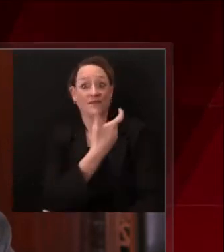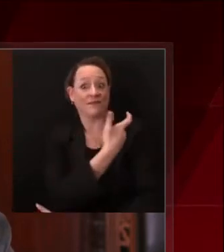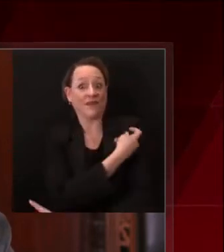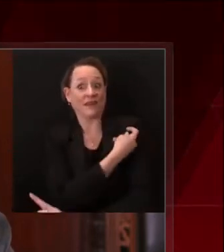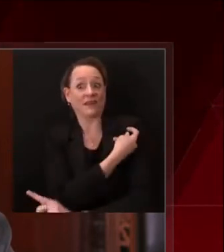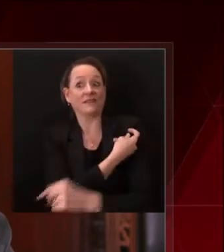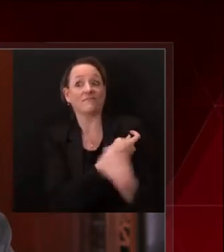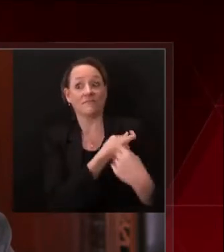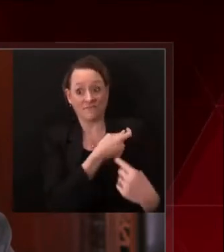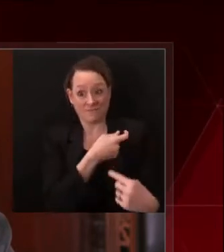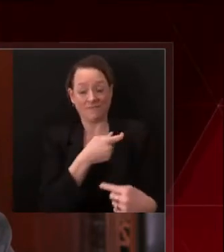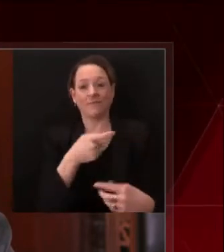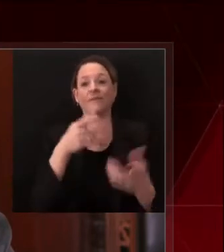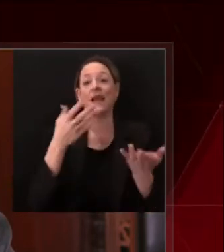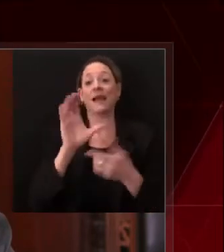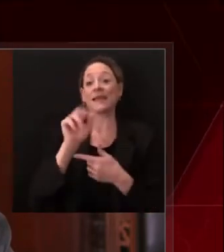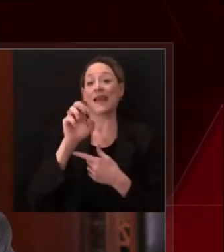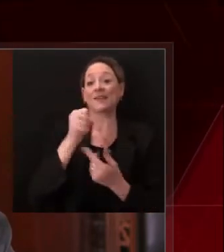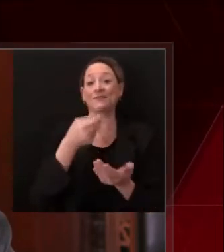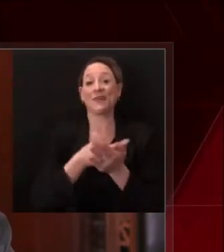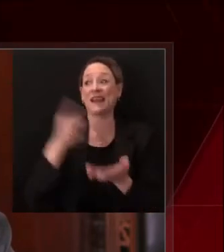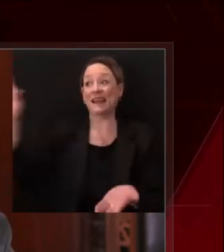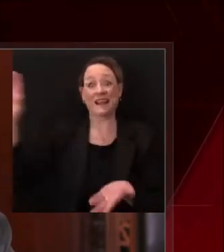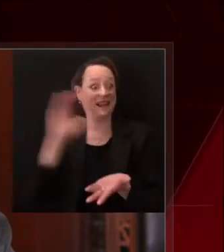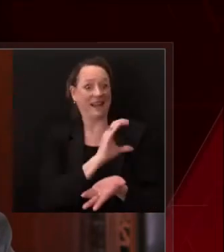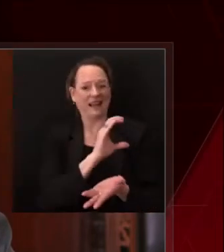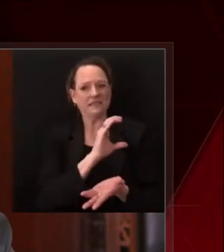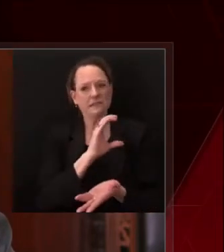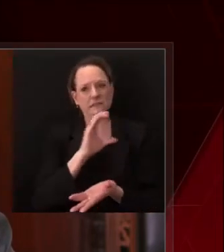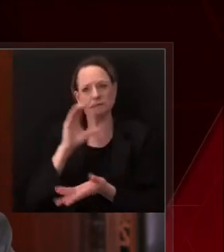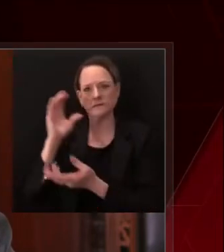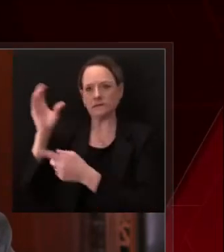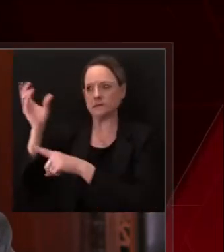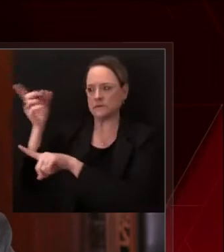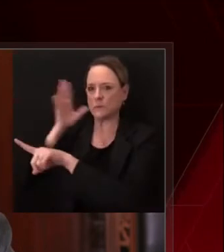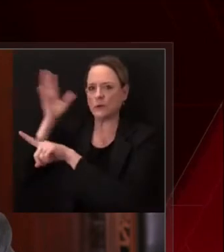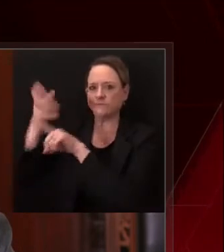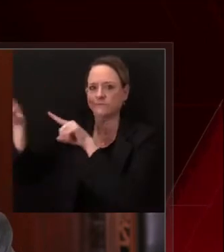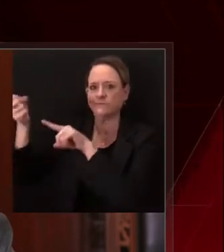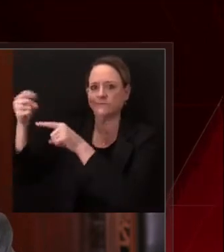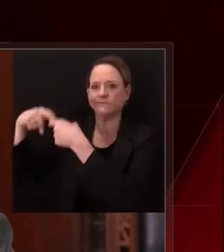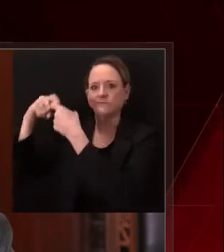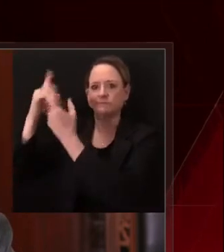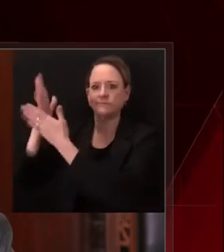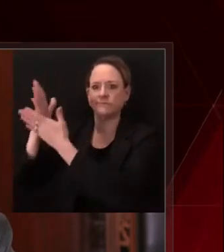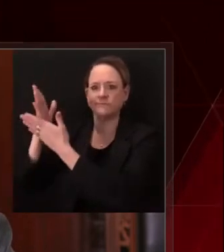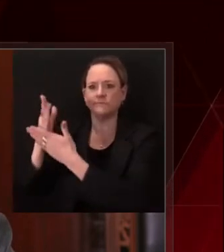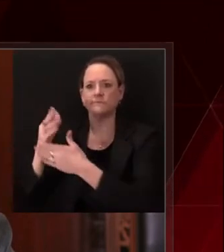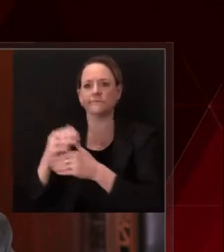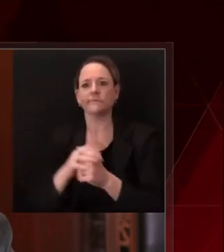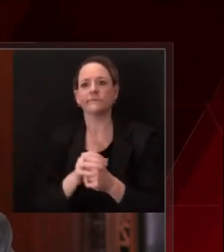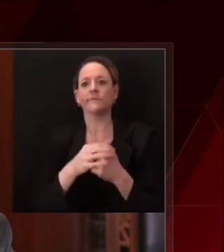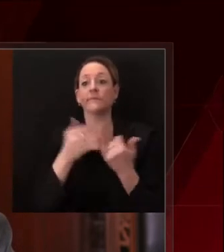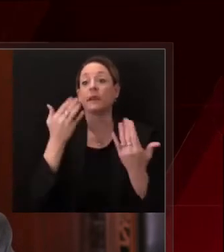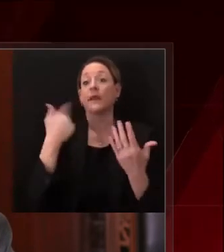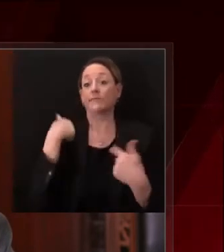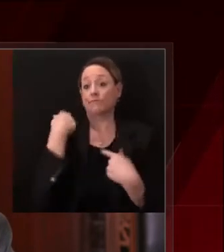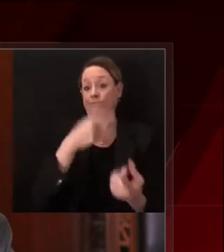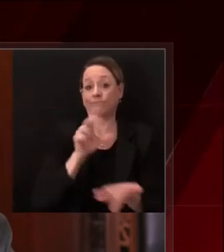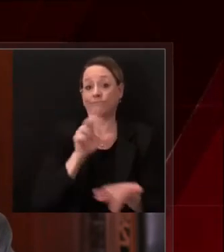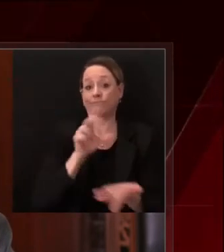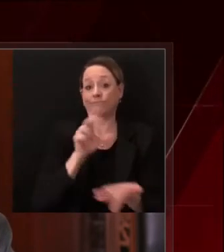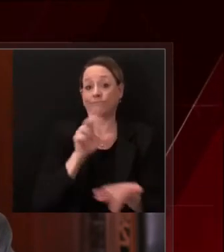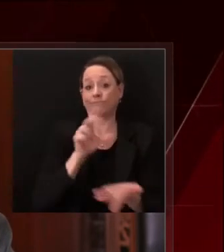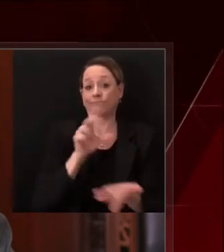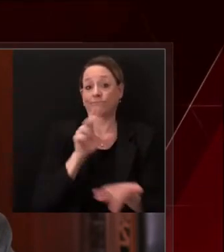dollars of federal cares funding across the state in emergency response and public health measures as well as